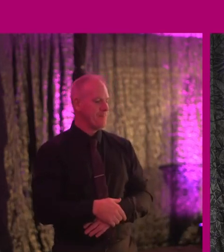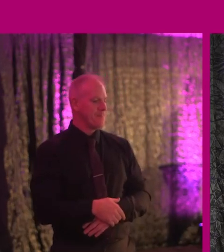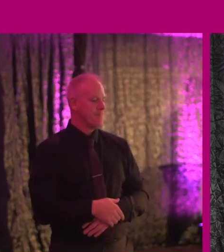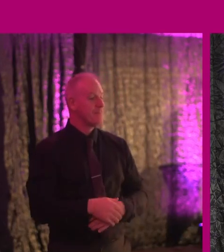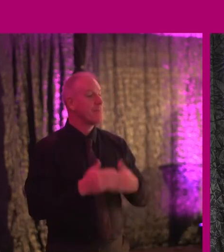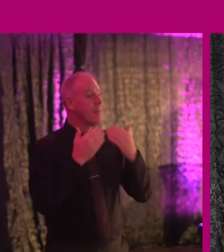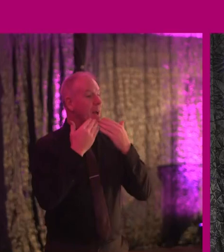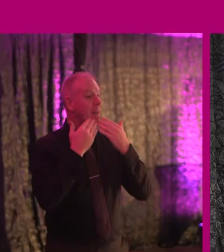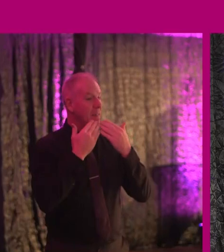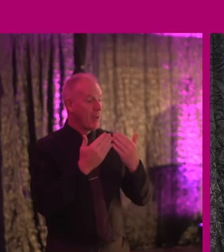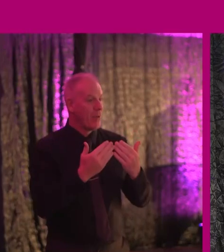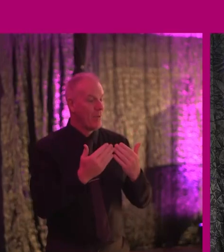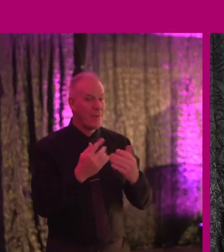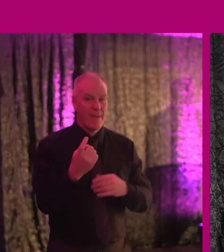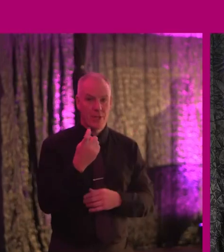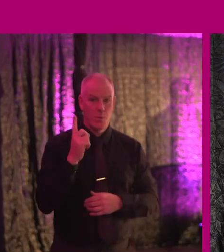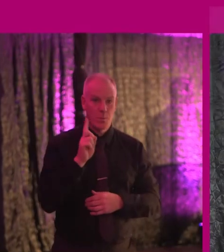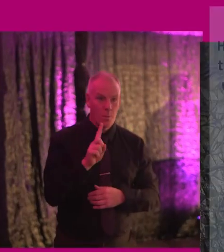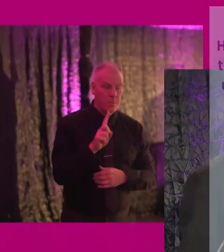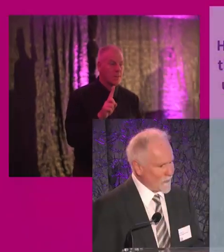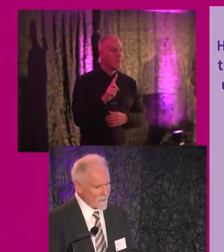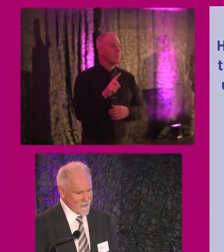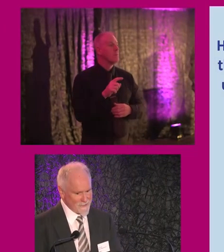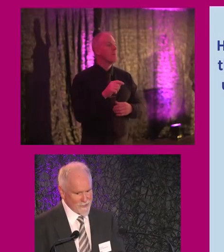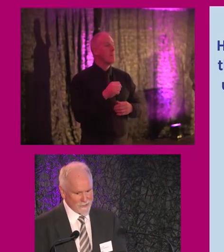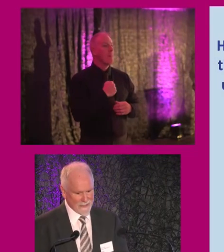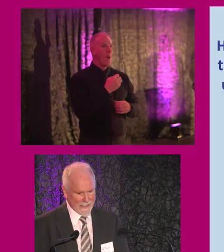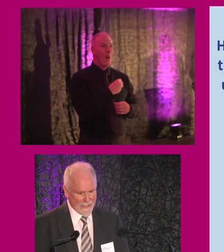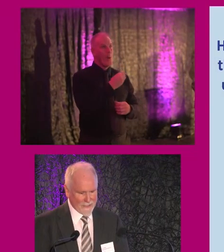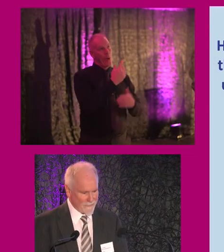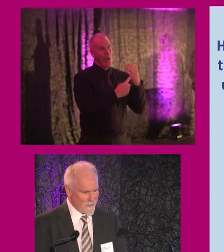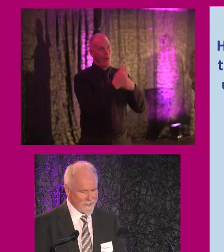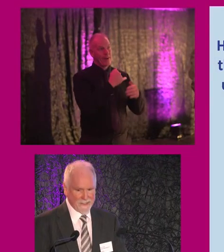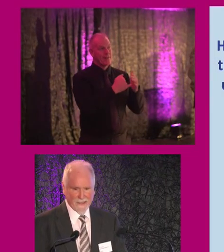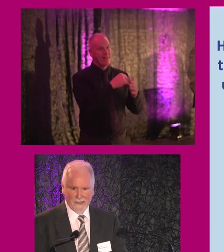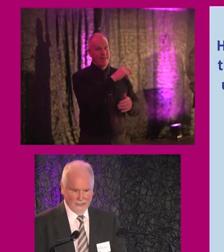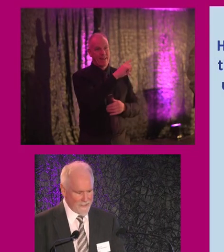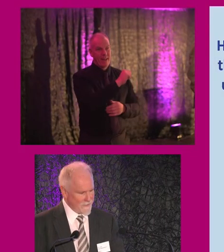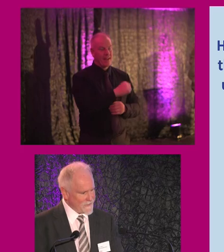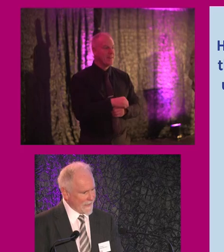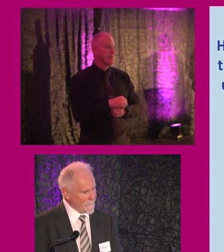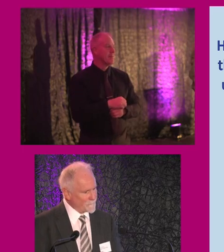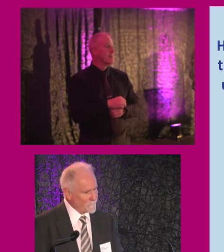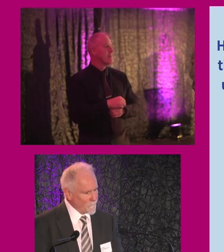for the invitation from my own organization and from Aideen and